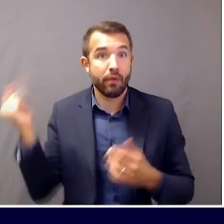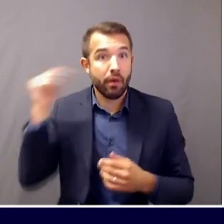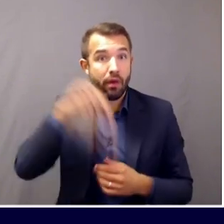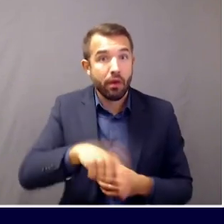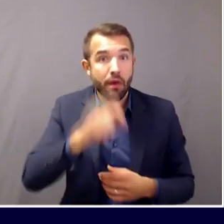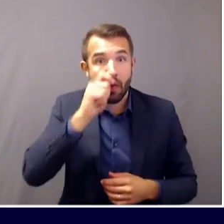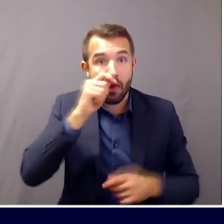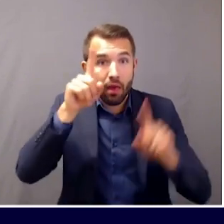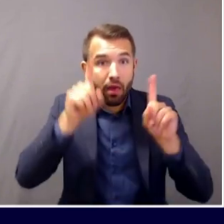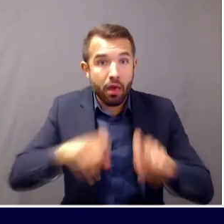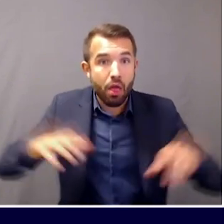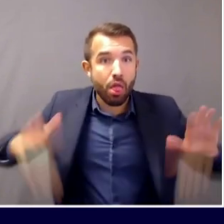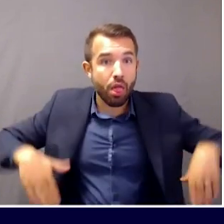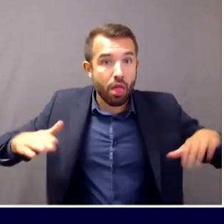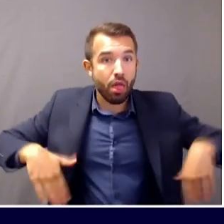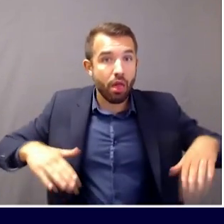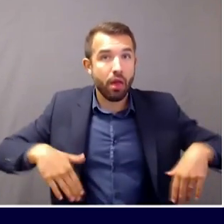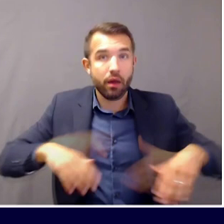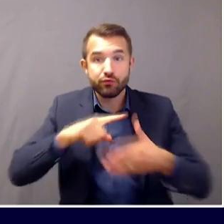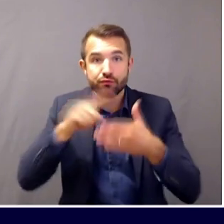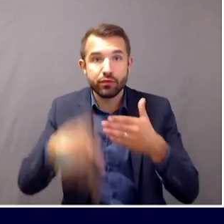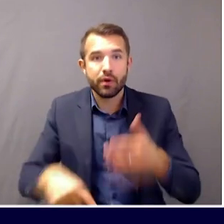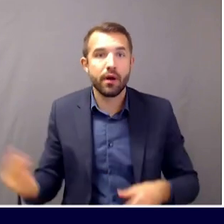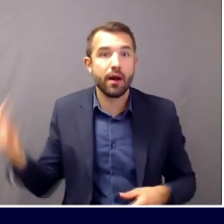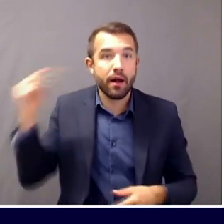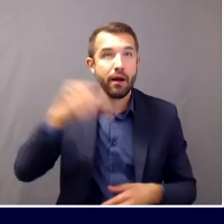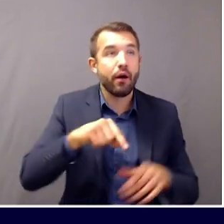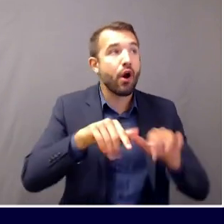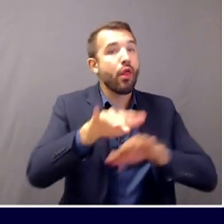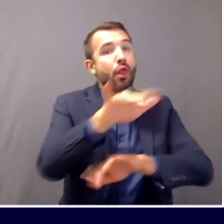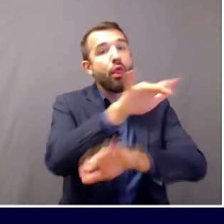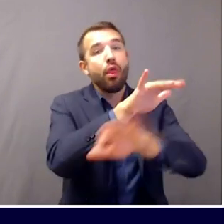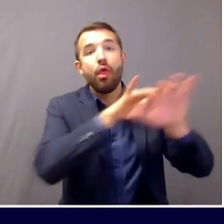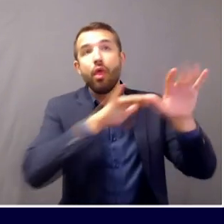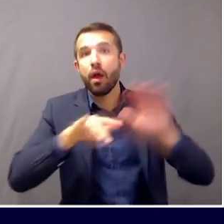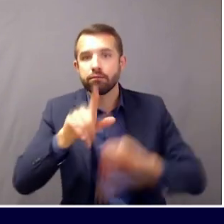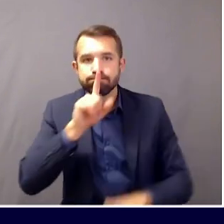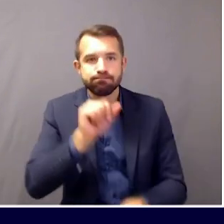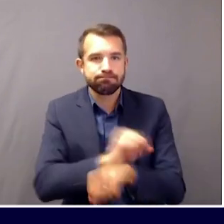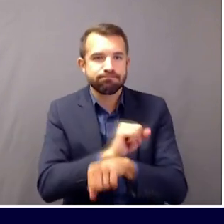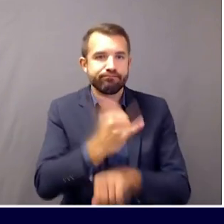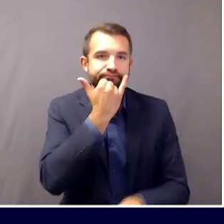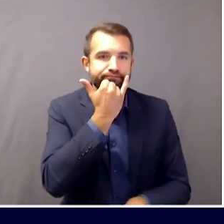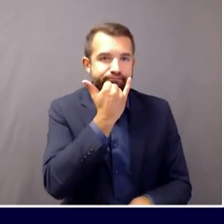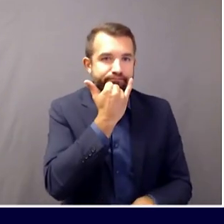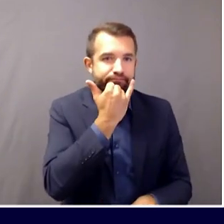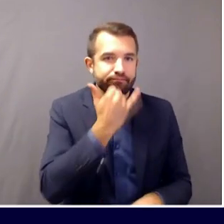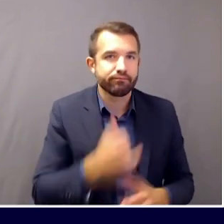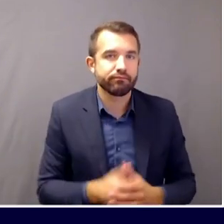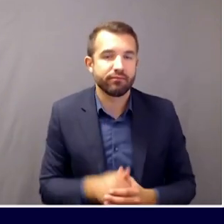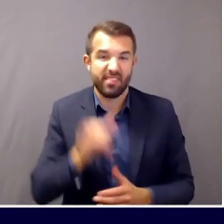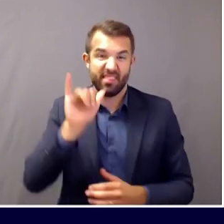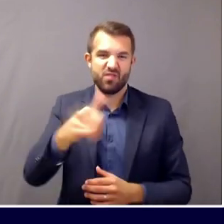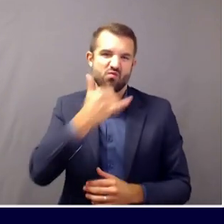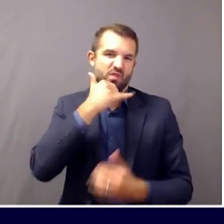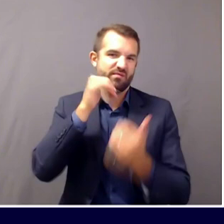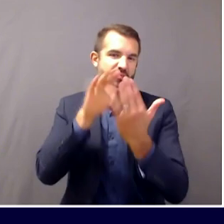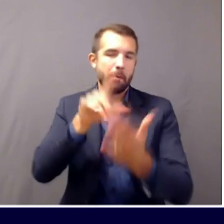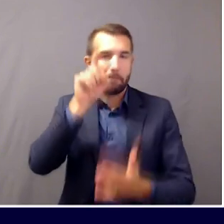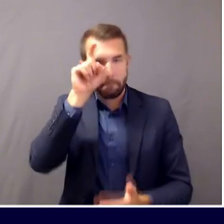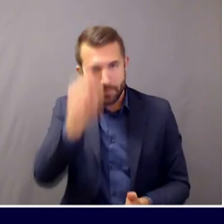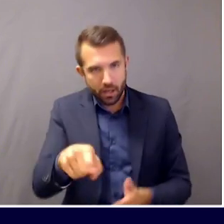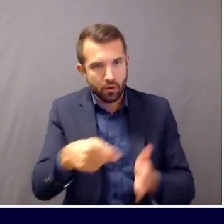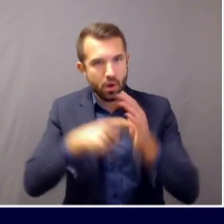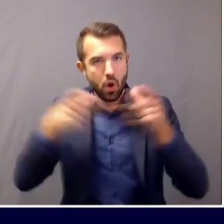negative test in hand, or if they're waiting for their result, should be in quarantine until such time that result